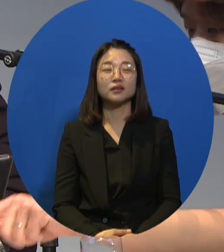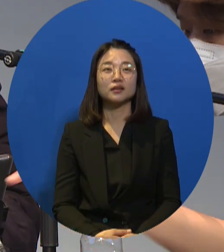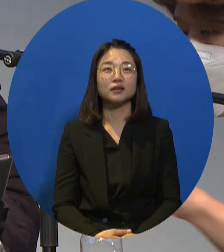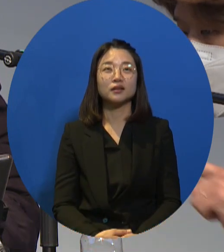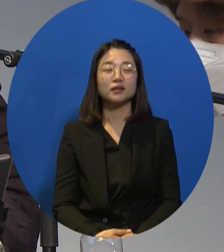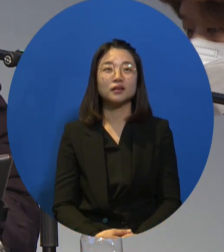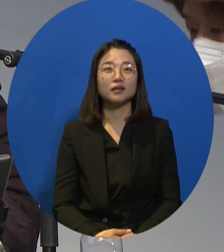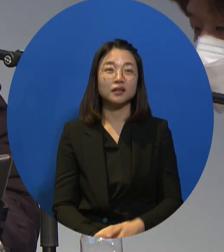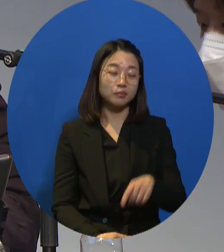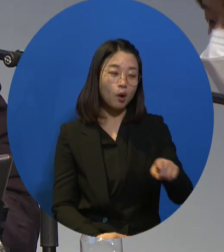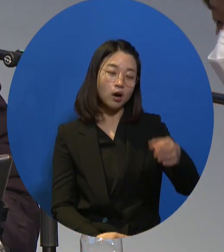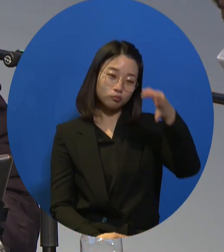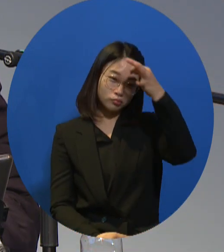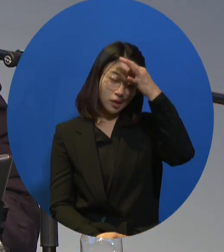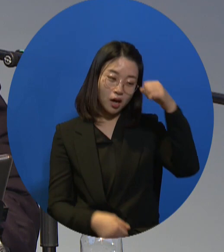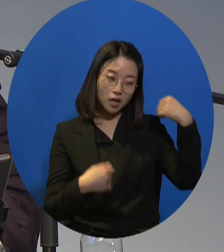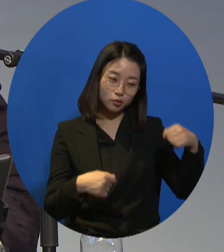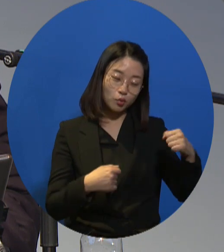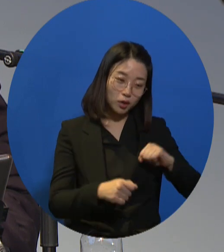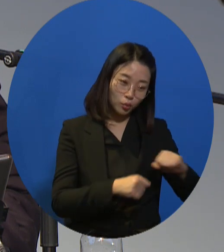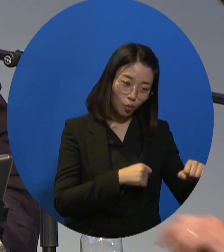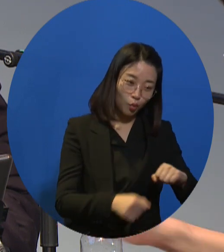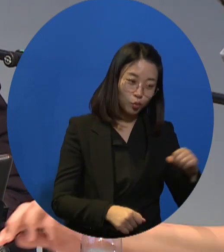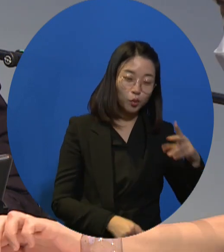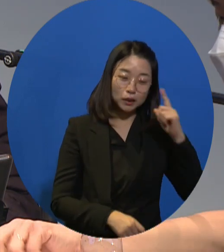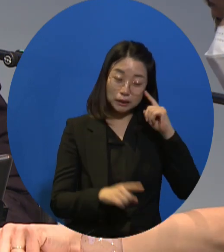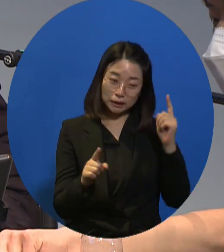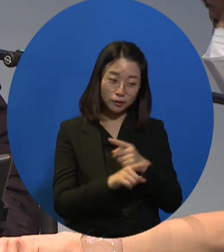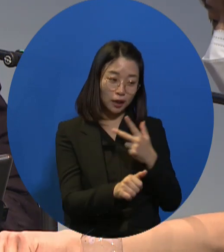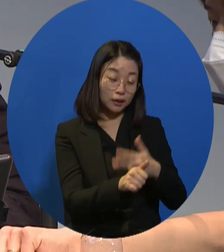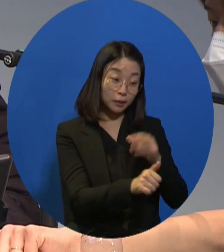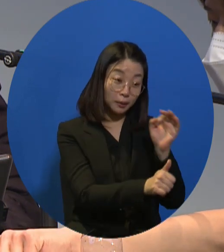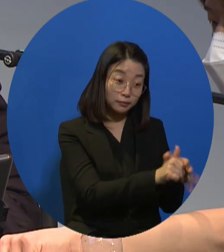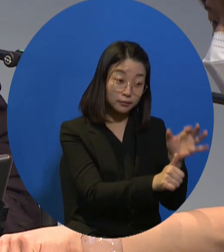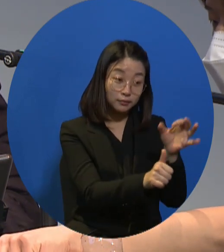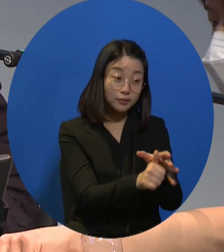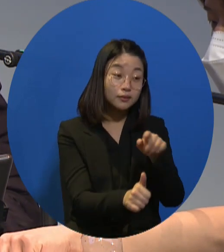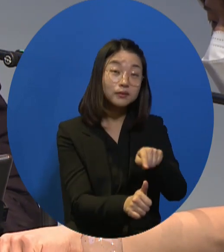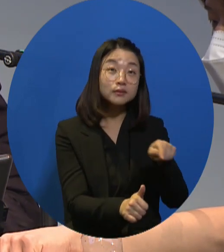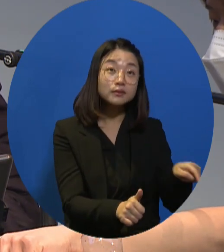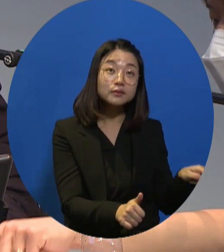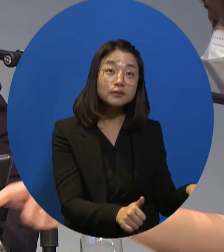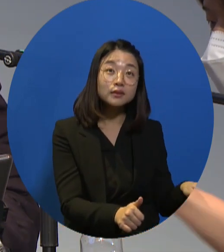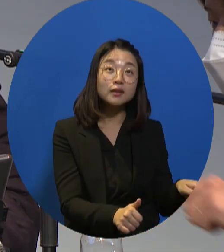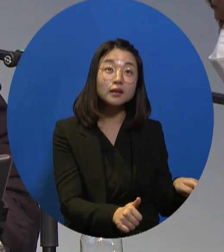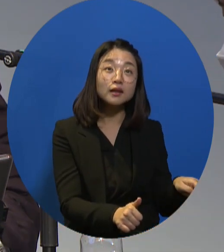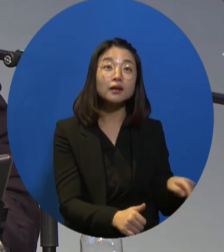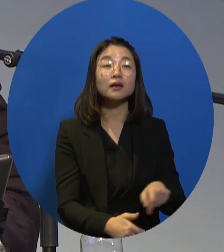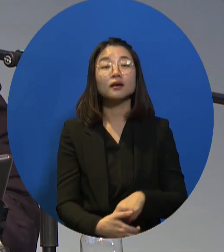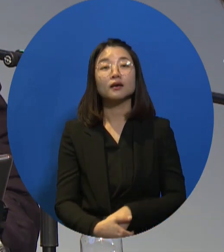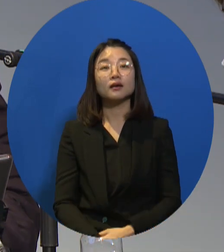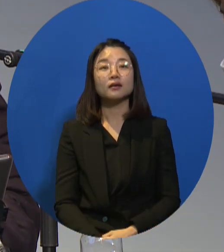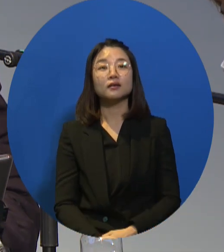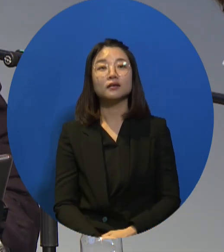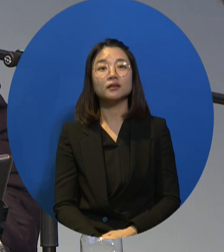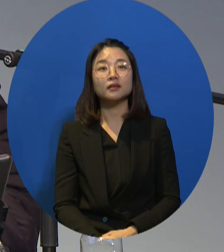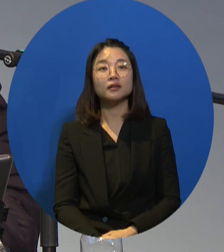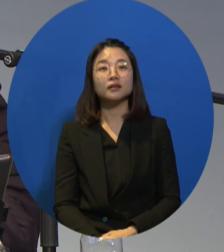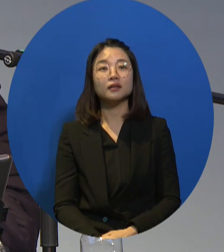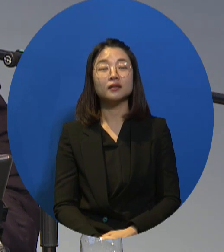And here the three domains of work are advocacy works, arts and culture and awareness raising